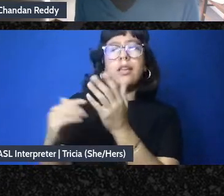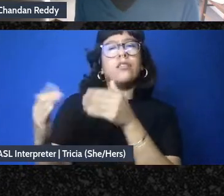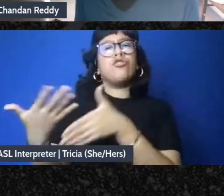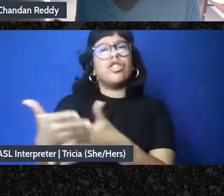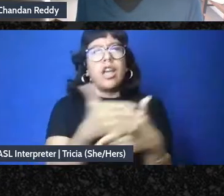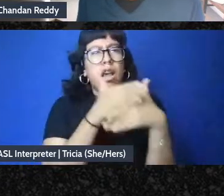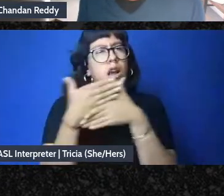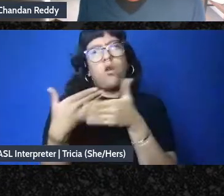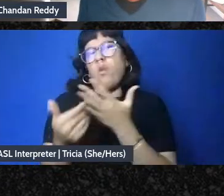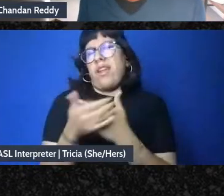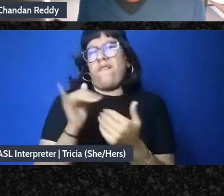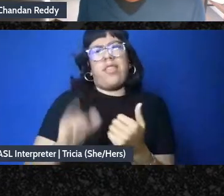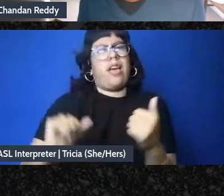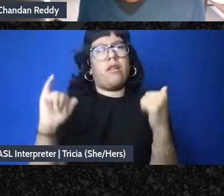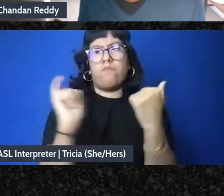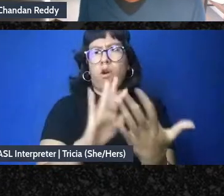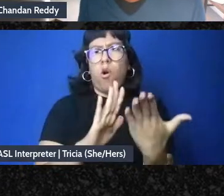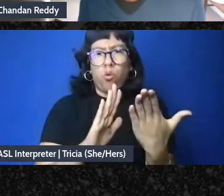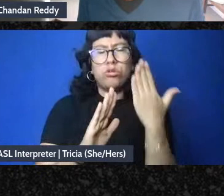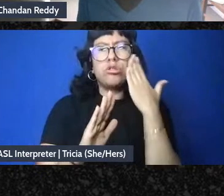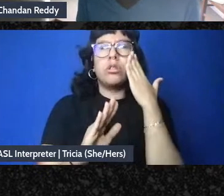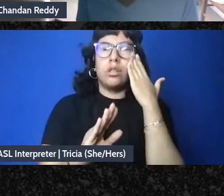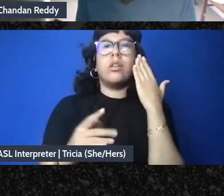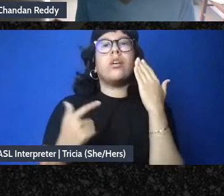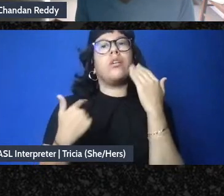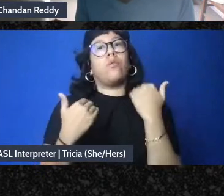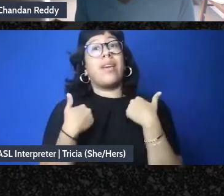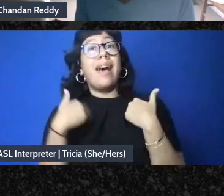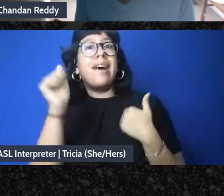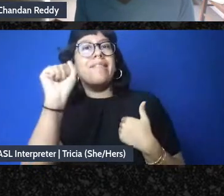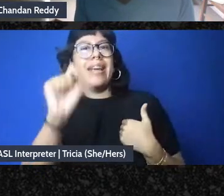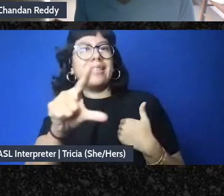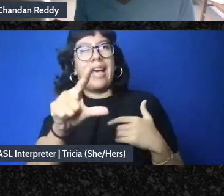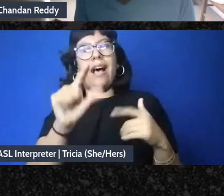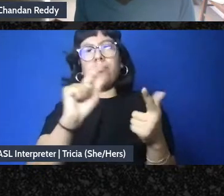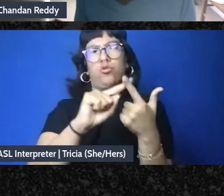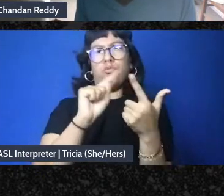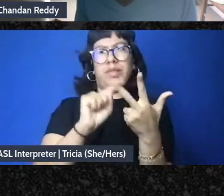whatever it is we how to have ASL by doing this